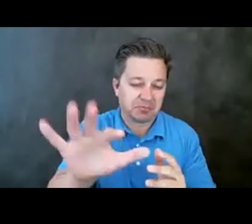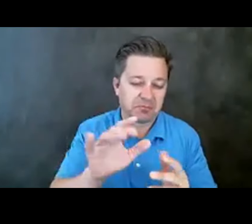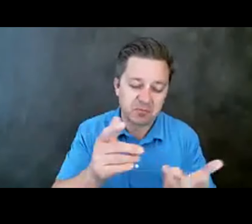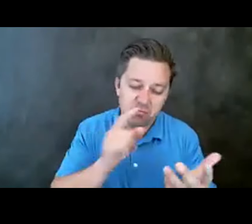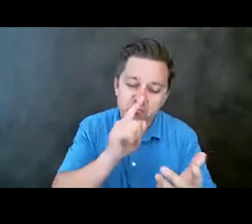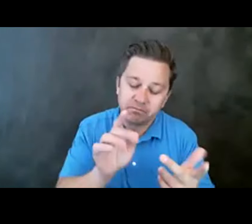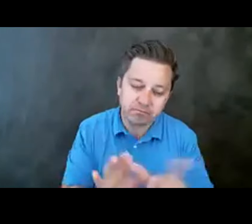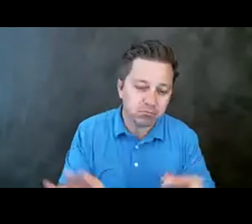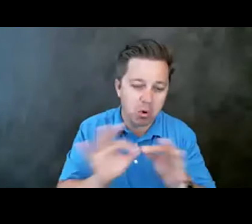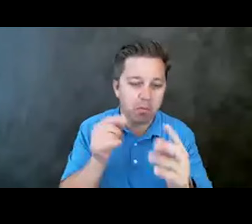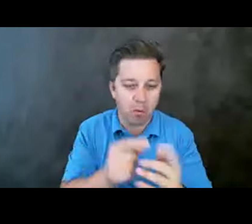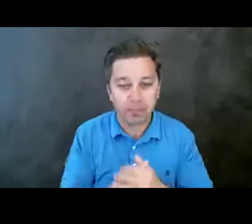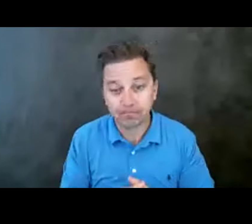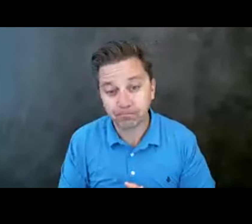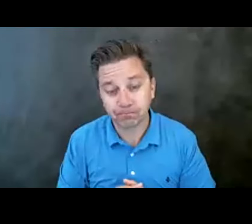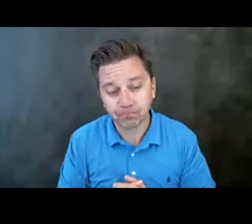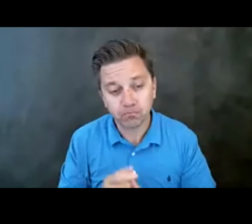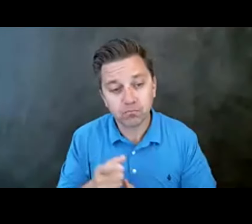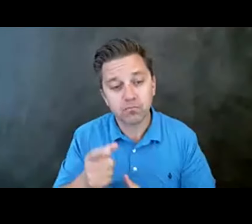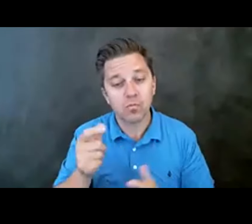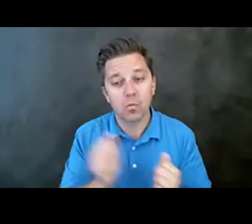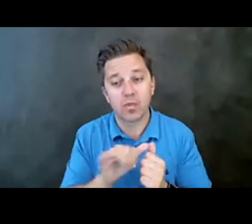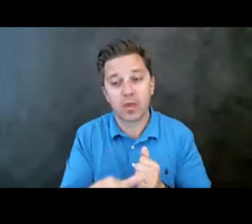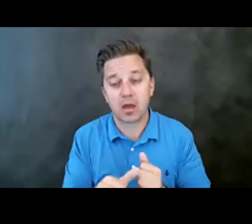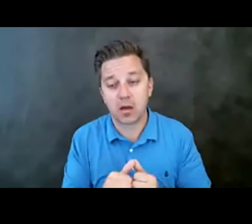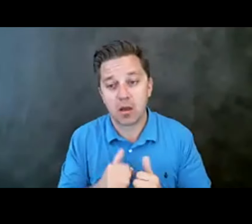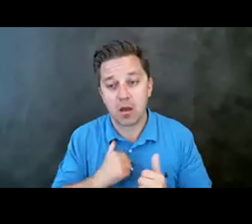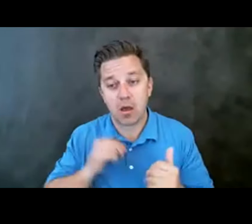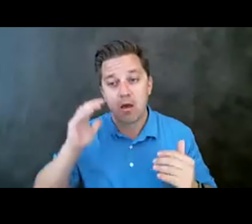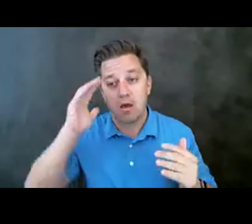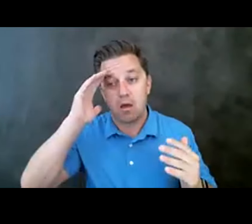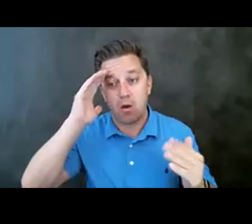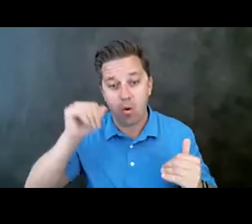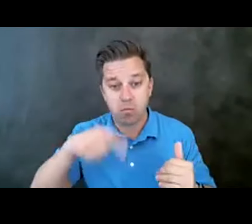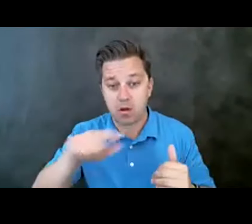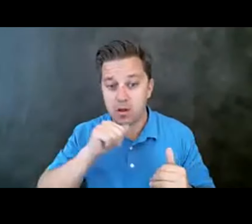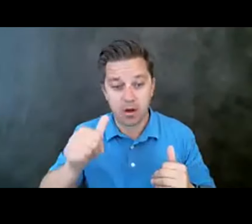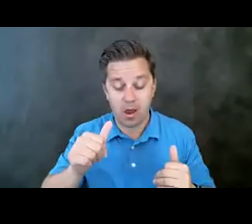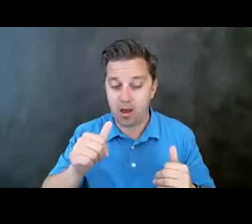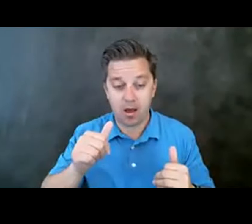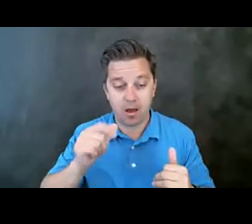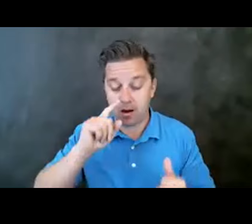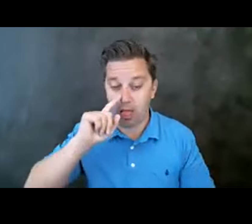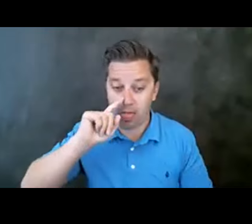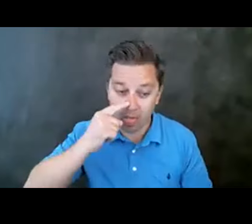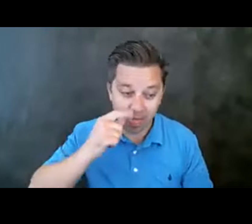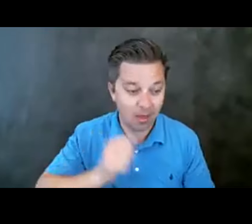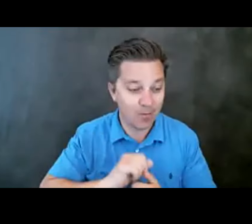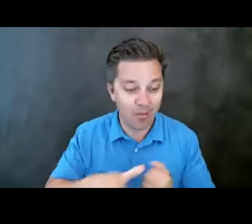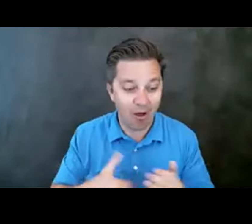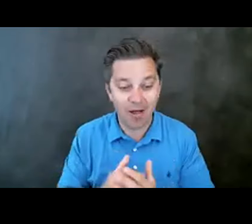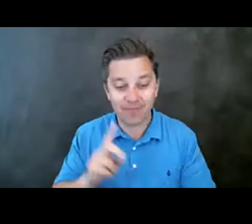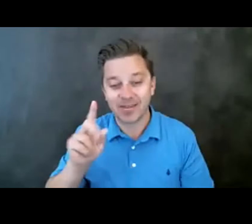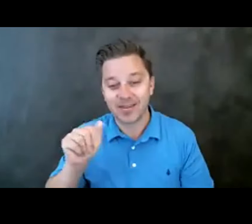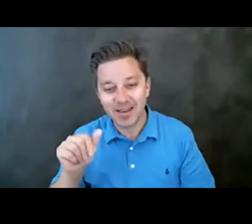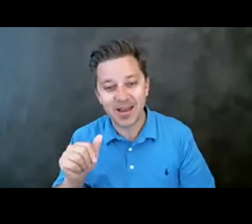with that, I hope I haven't bored you too tremendously today with all the data and all the information.